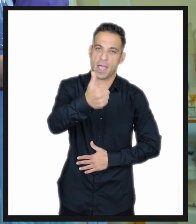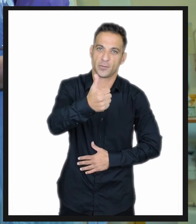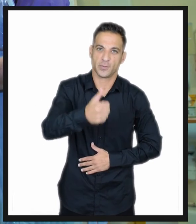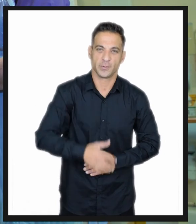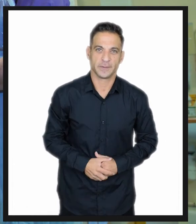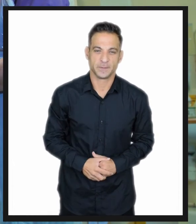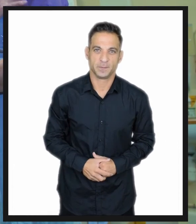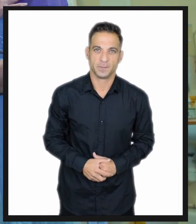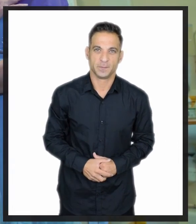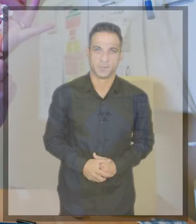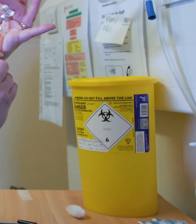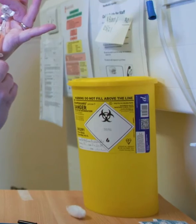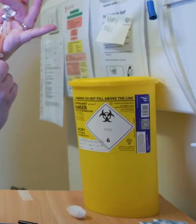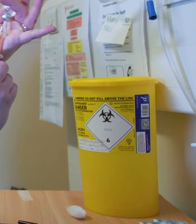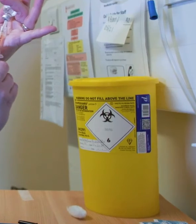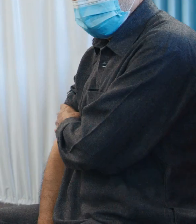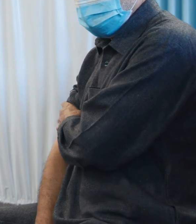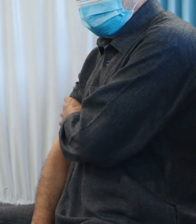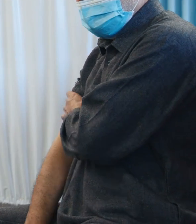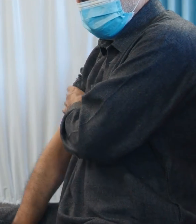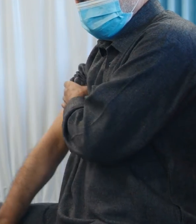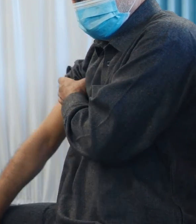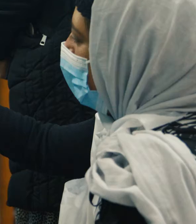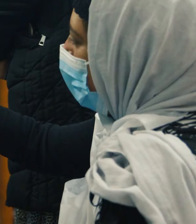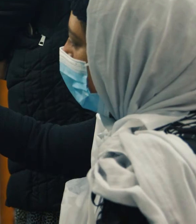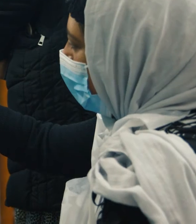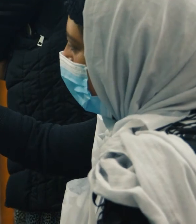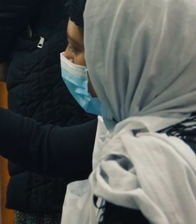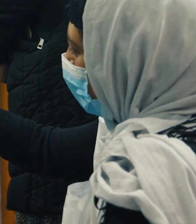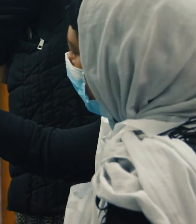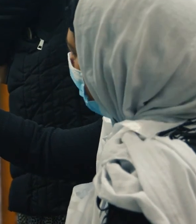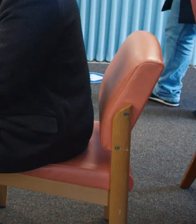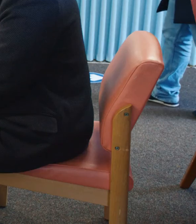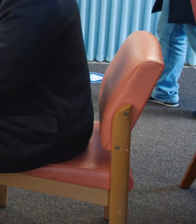Bury.gov You You